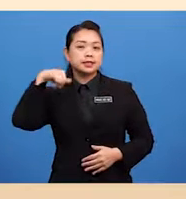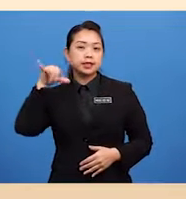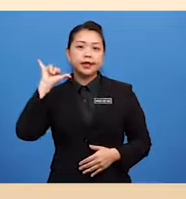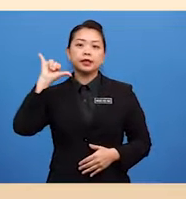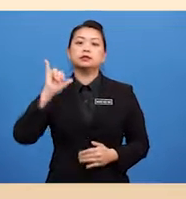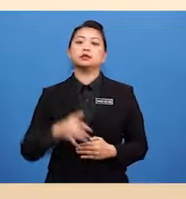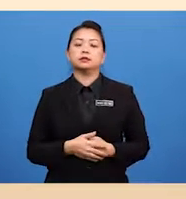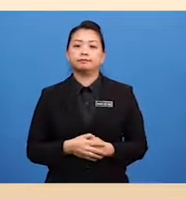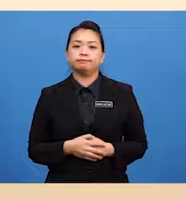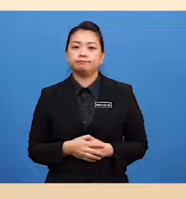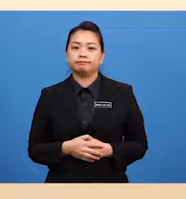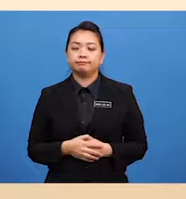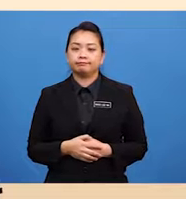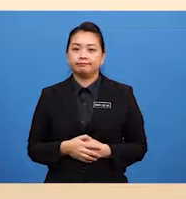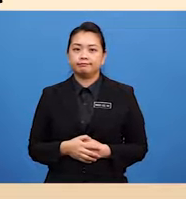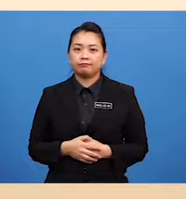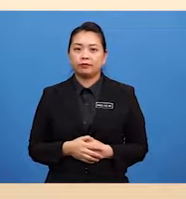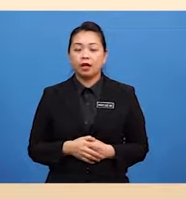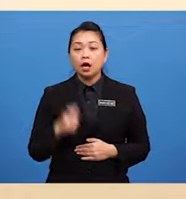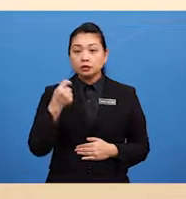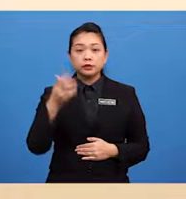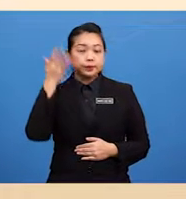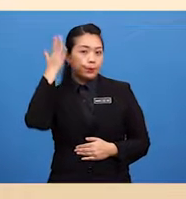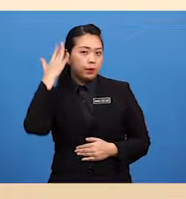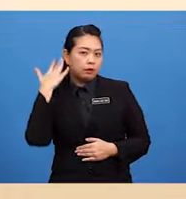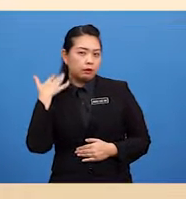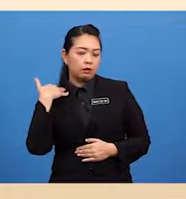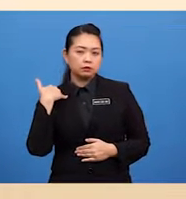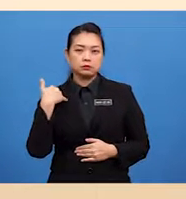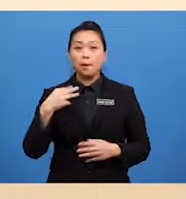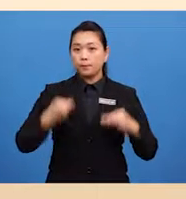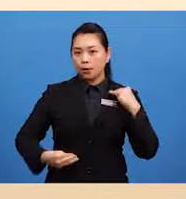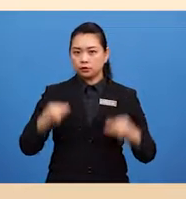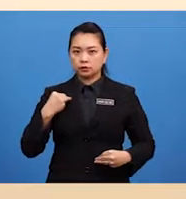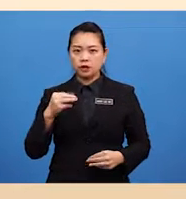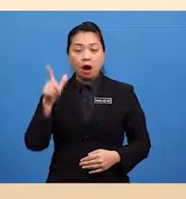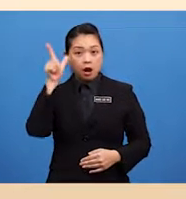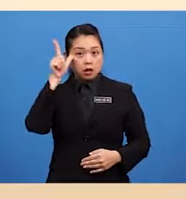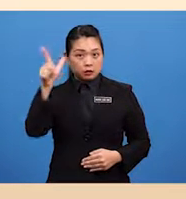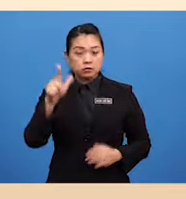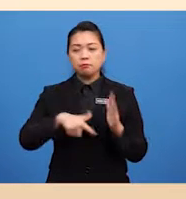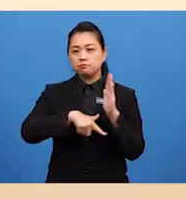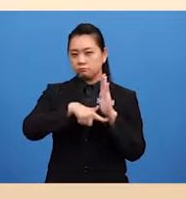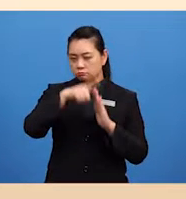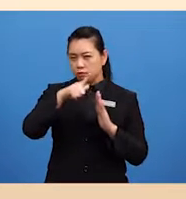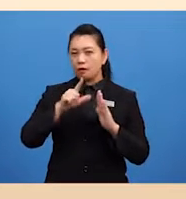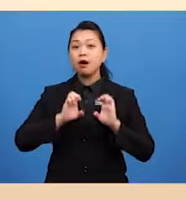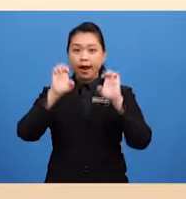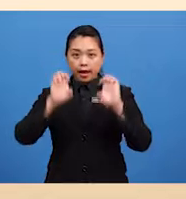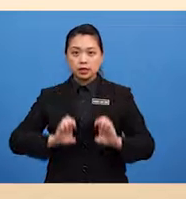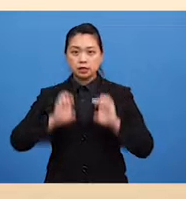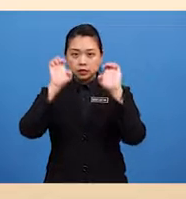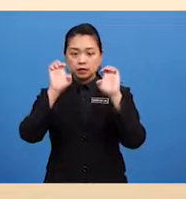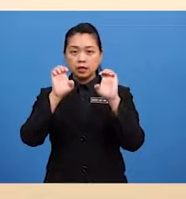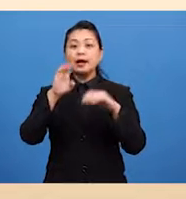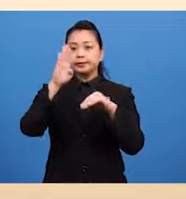The blonde model Looks more elegant Than